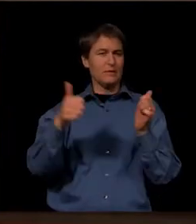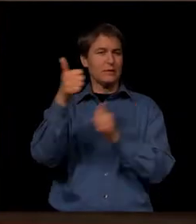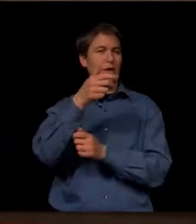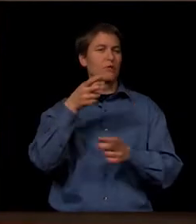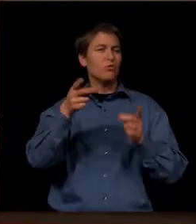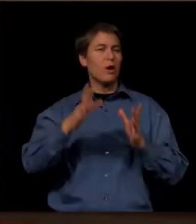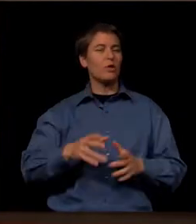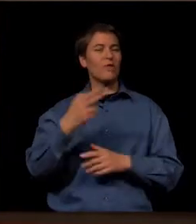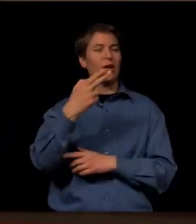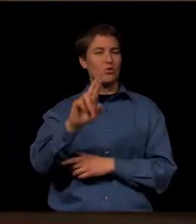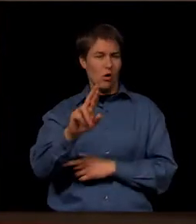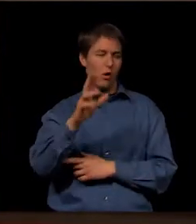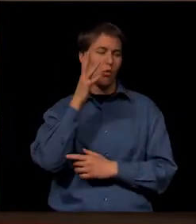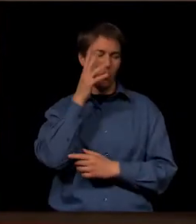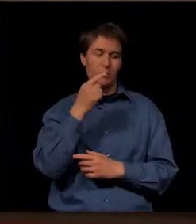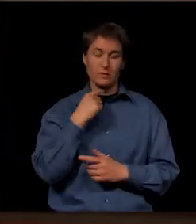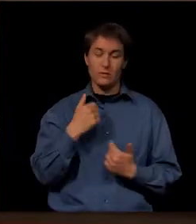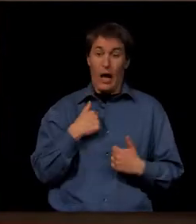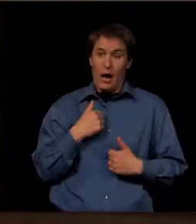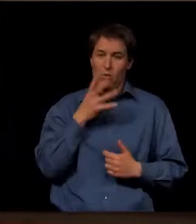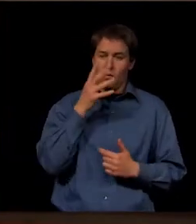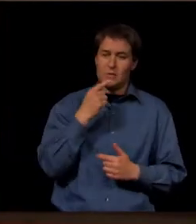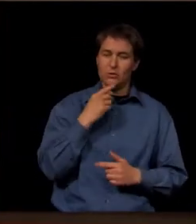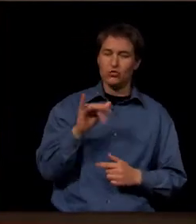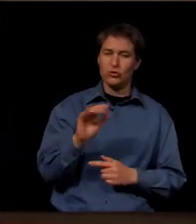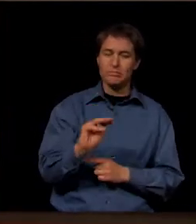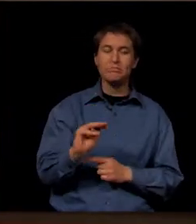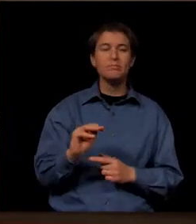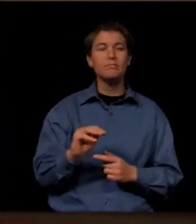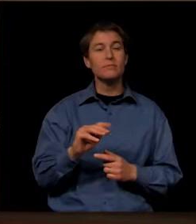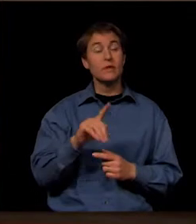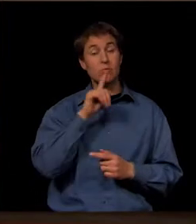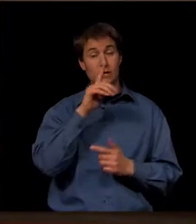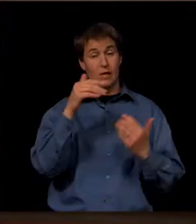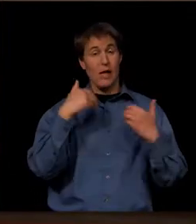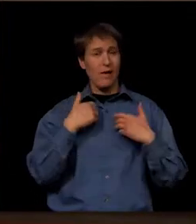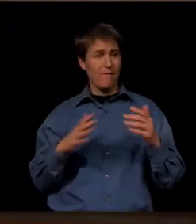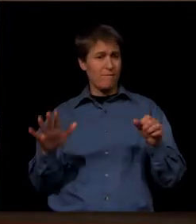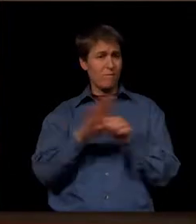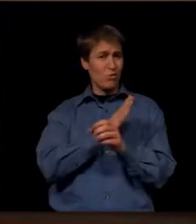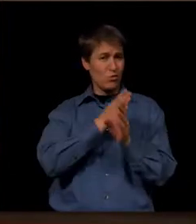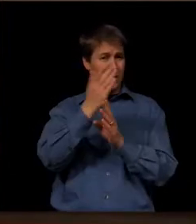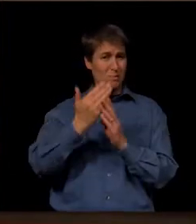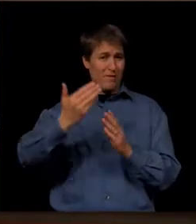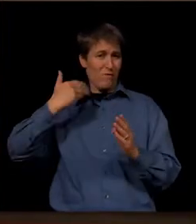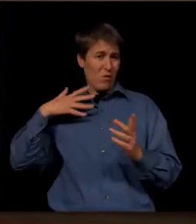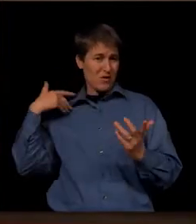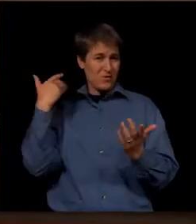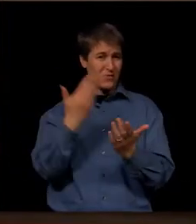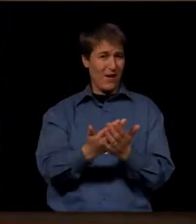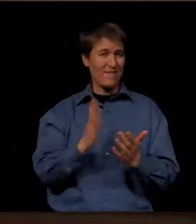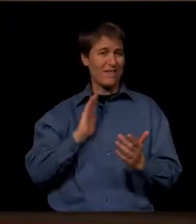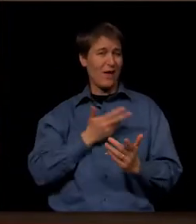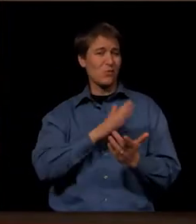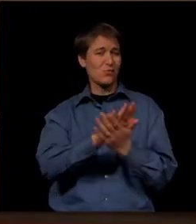we're going to miss Jim greatly. I'm going to miss Jim. He actually had an entire career before he came to our school district.